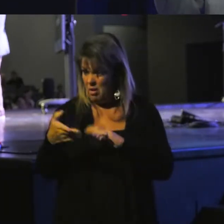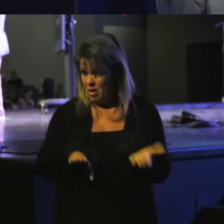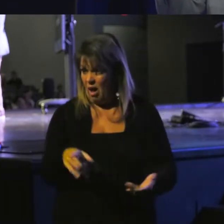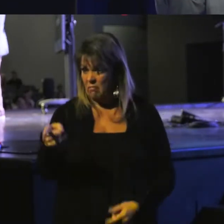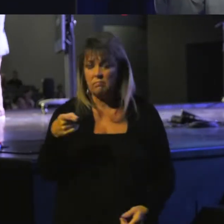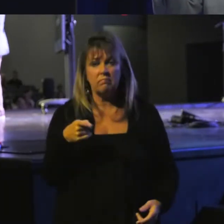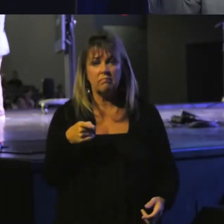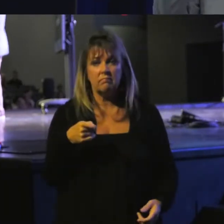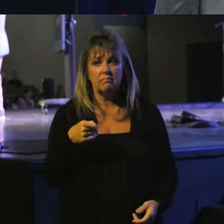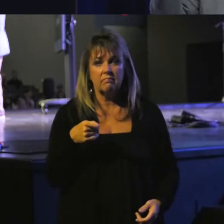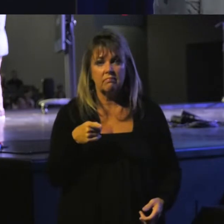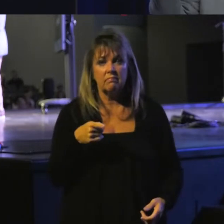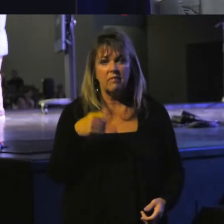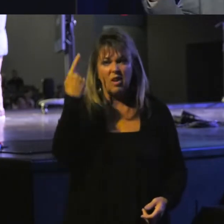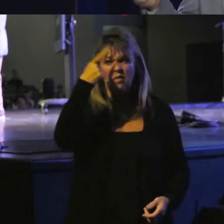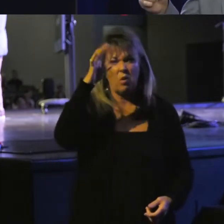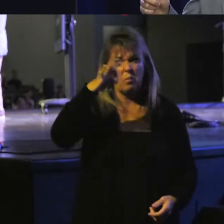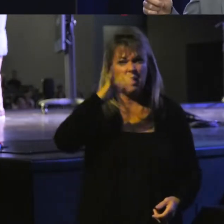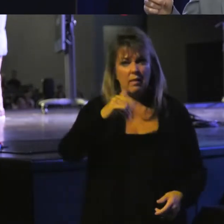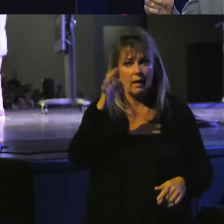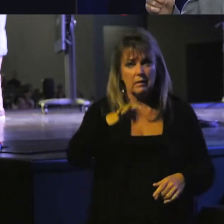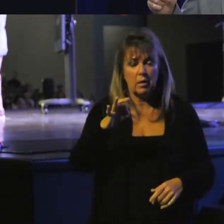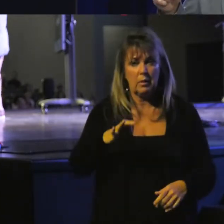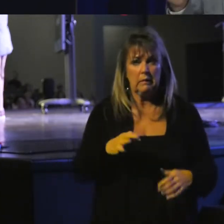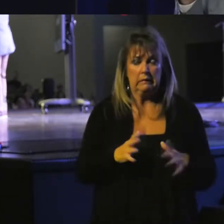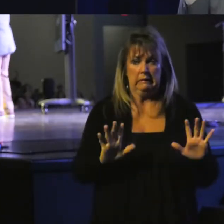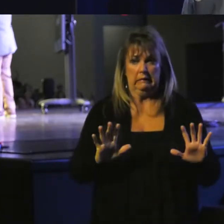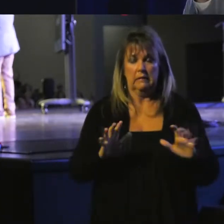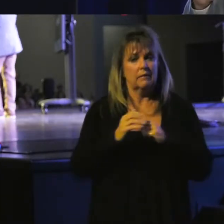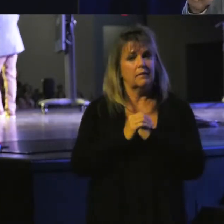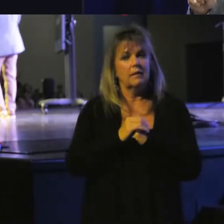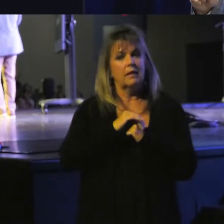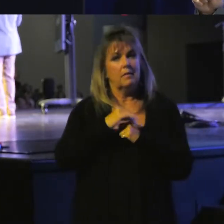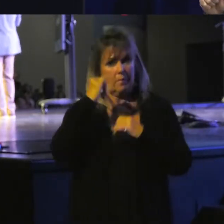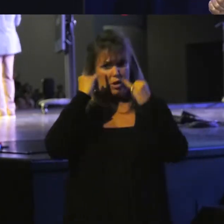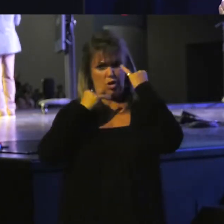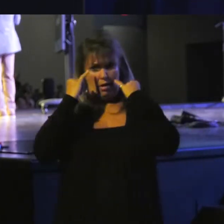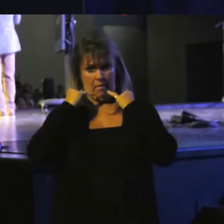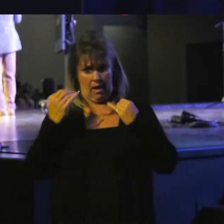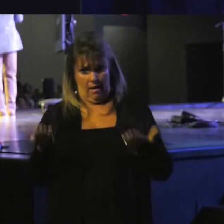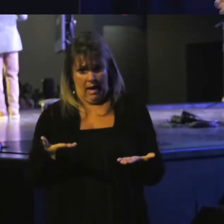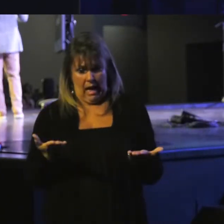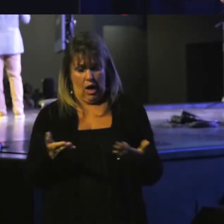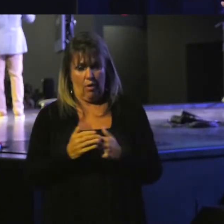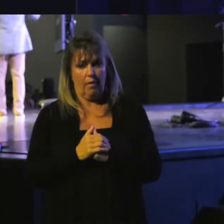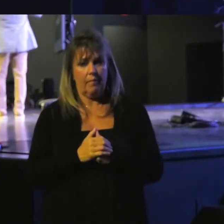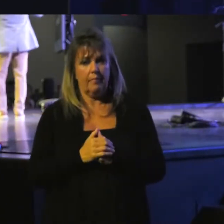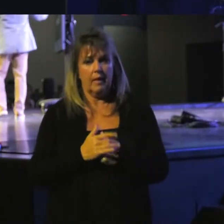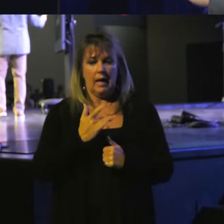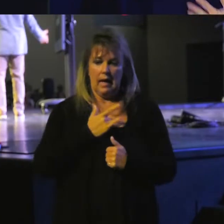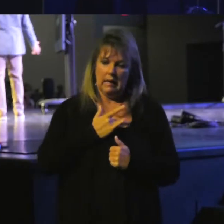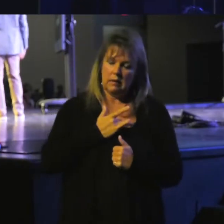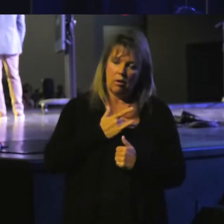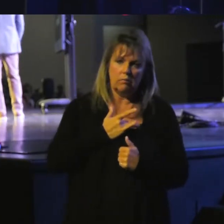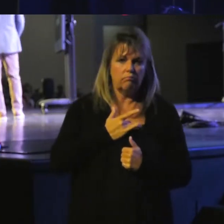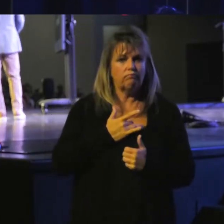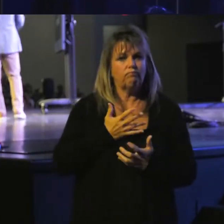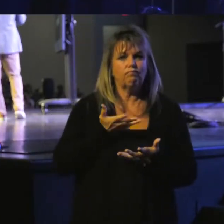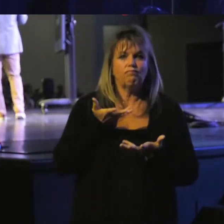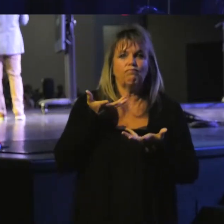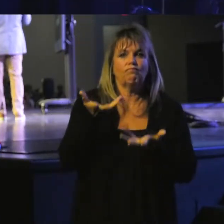die for preaching that sermon. And yet Jeremiah here lays his heart on the line